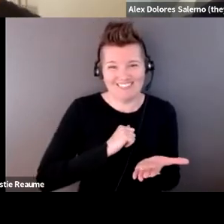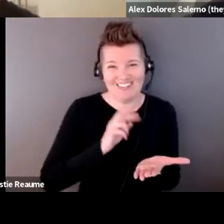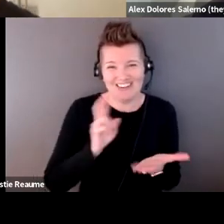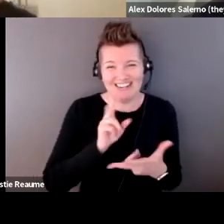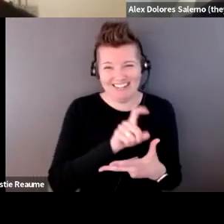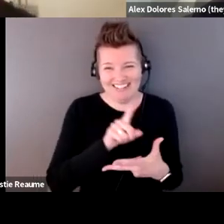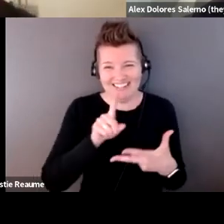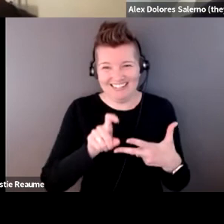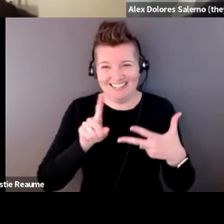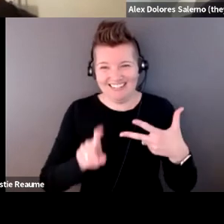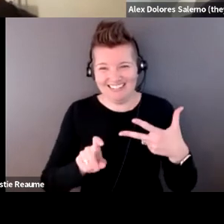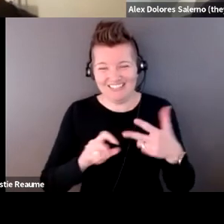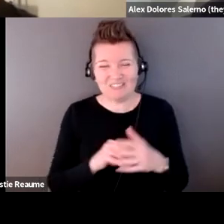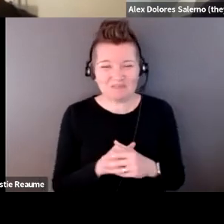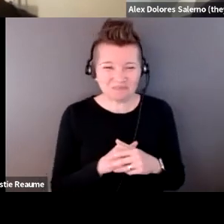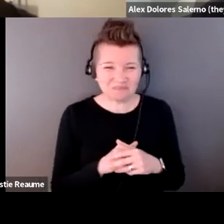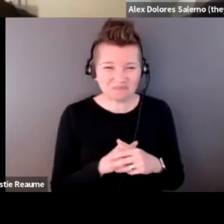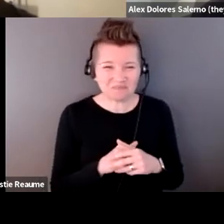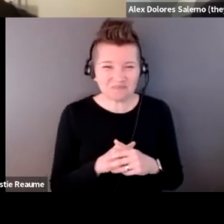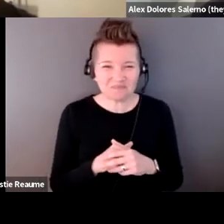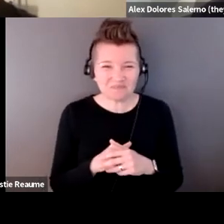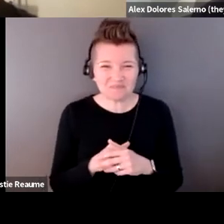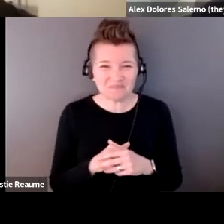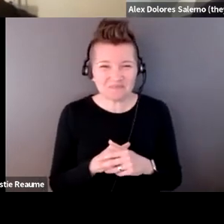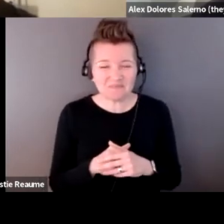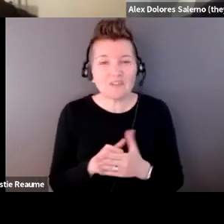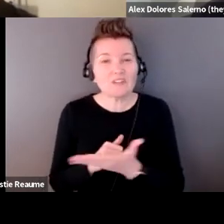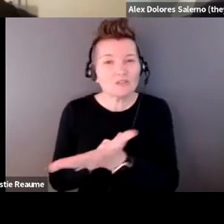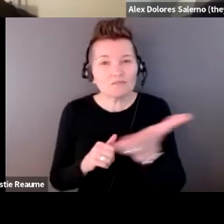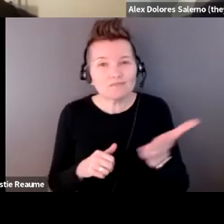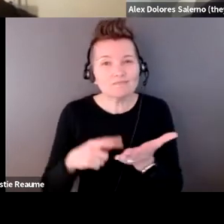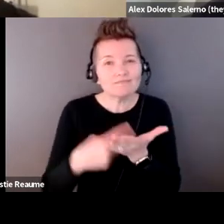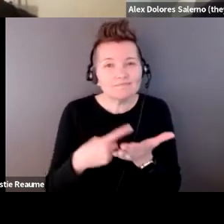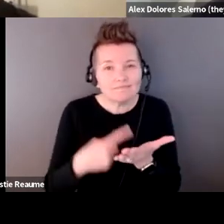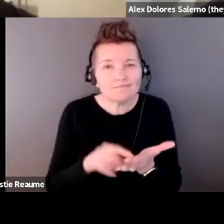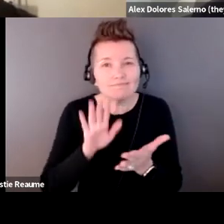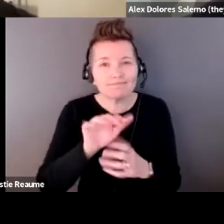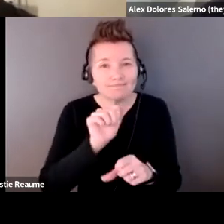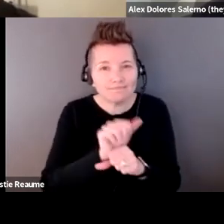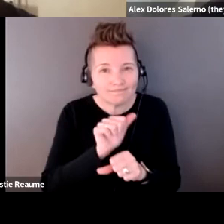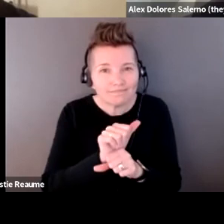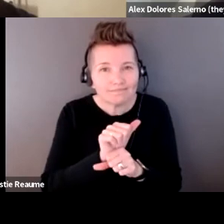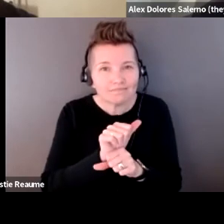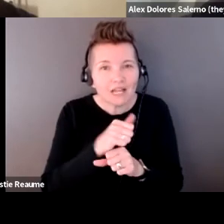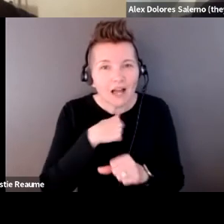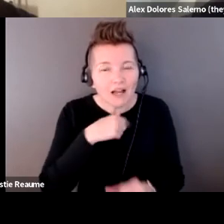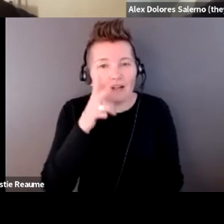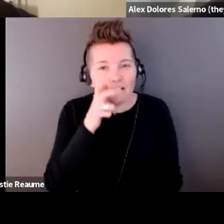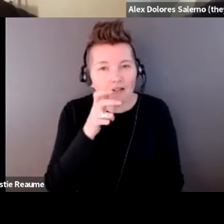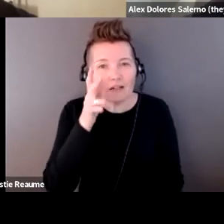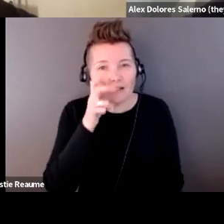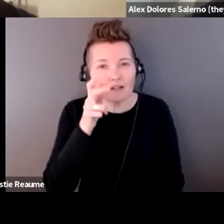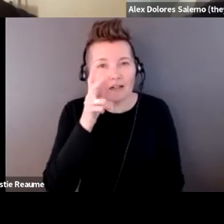to all of you talk about your practices, I really started to think more about how the,